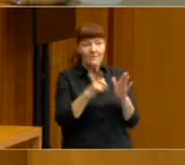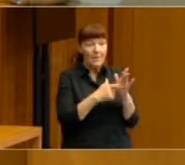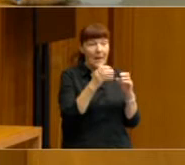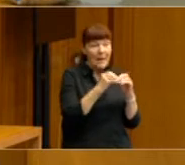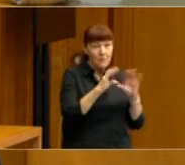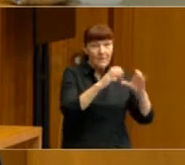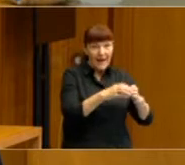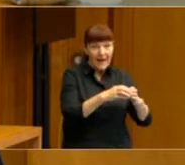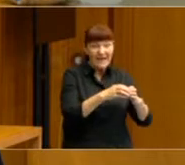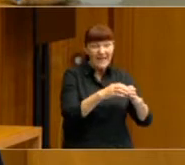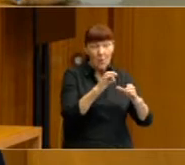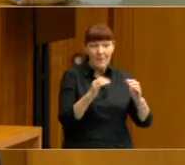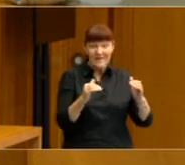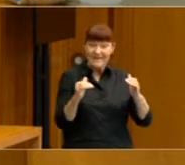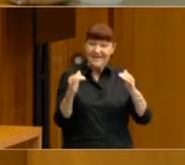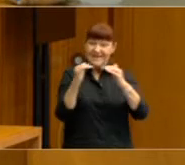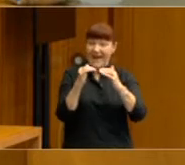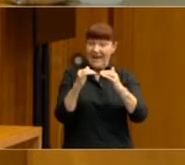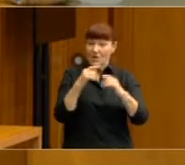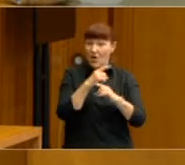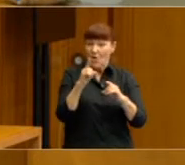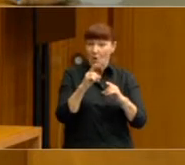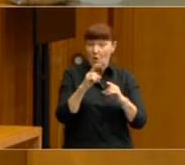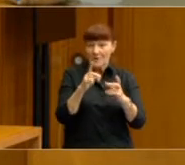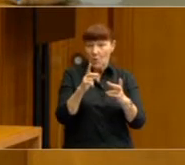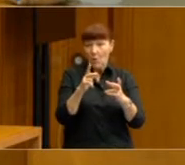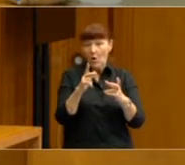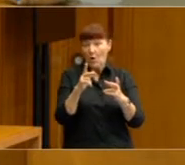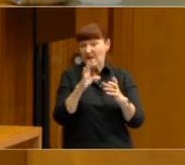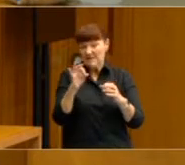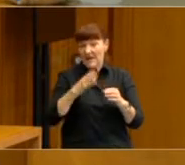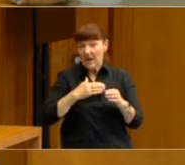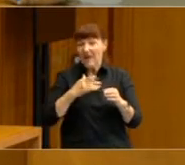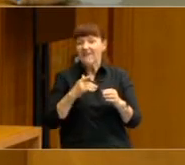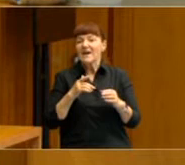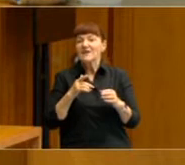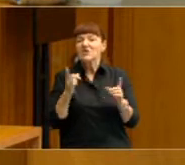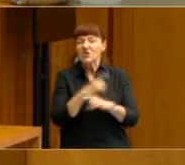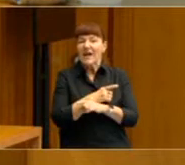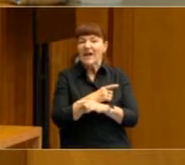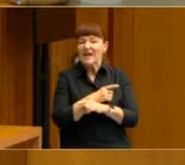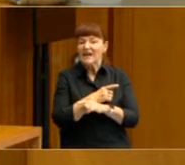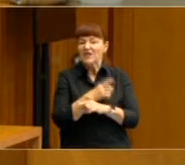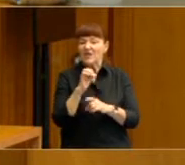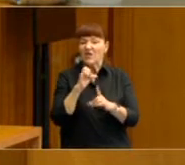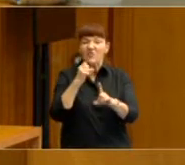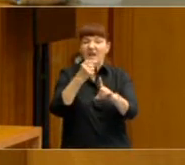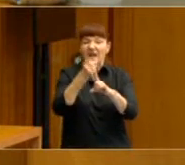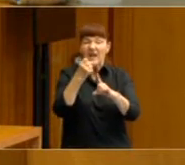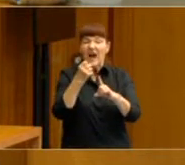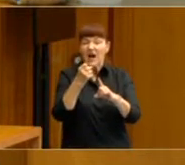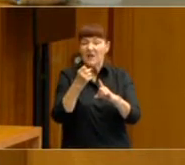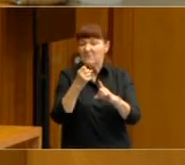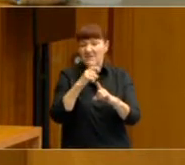almost exactly matched the voters that they attracted by the change. So in fact, it was revenue neutral. It didn't actually affect the outcome